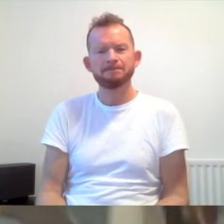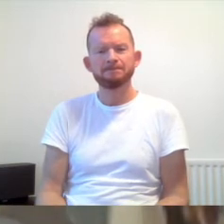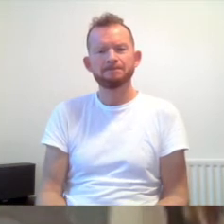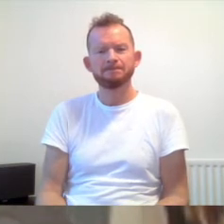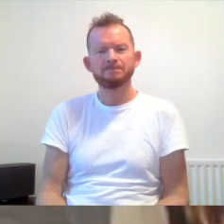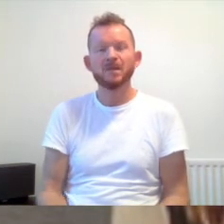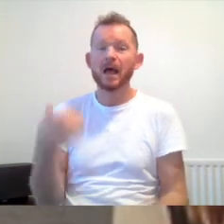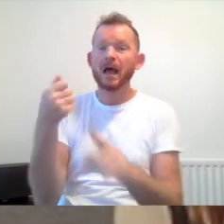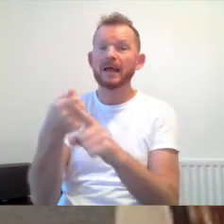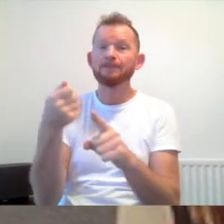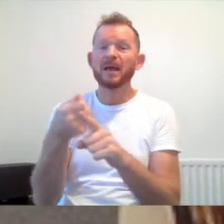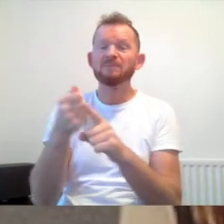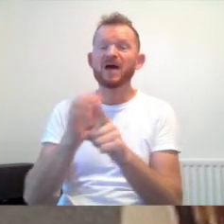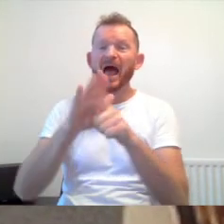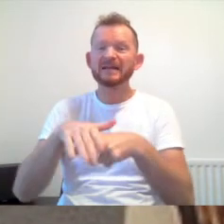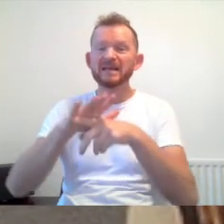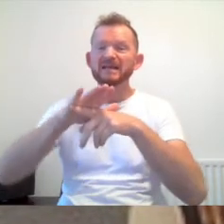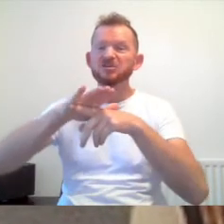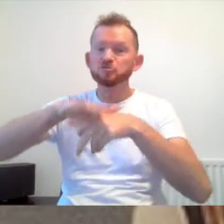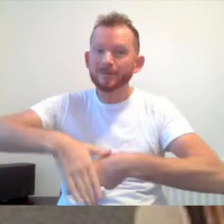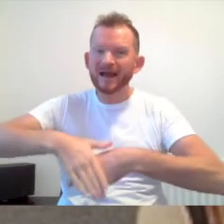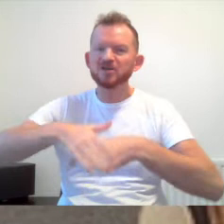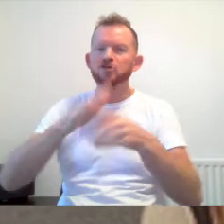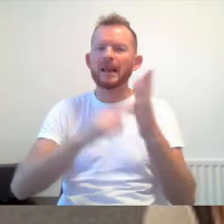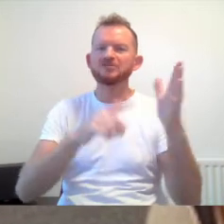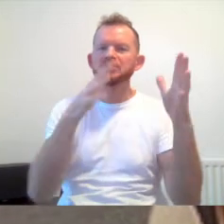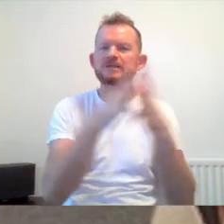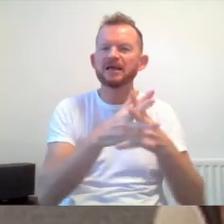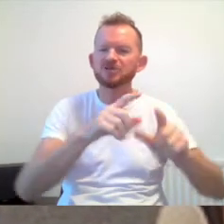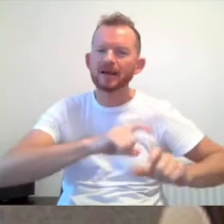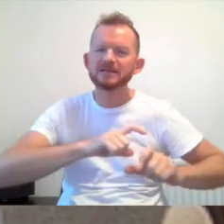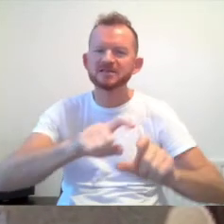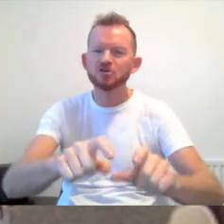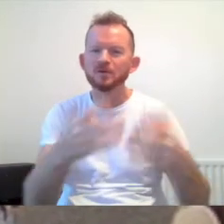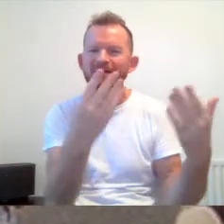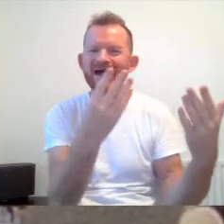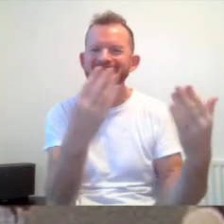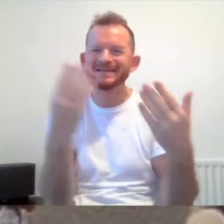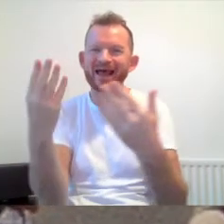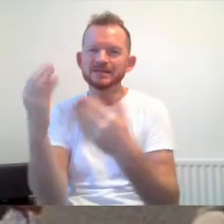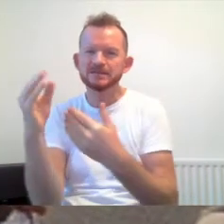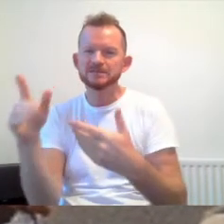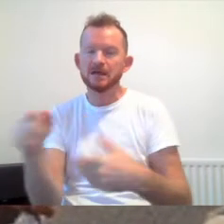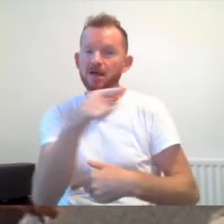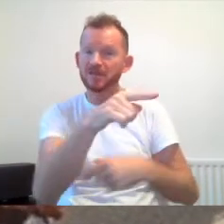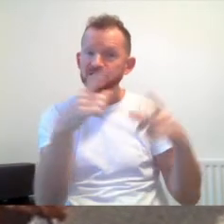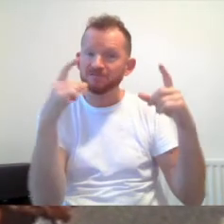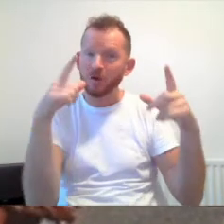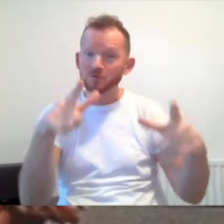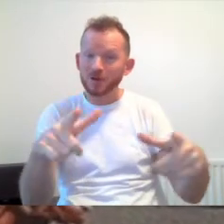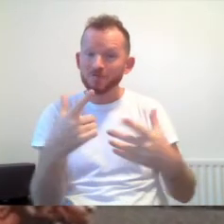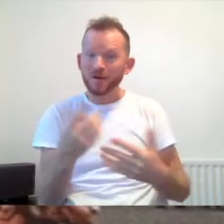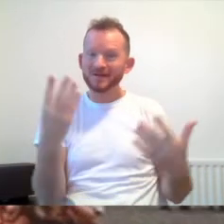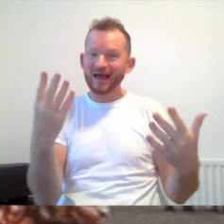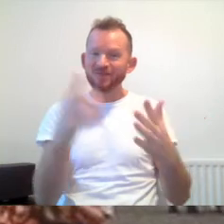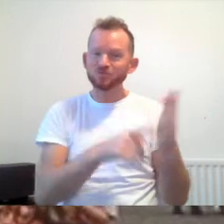The campaign for anti-discrimination legislation continued in the 1990s. This photo is from the 9th